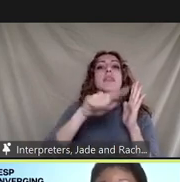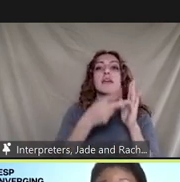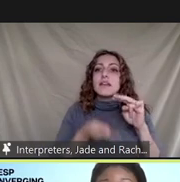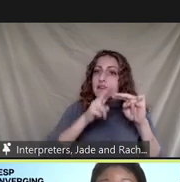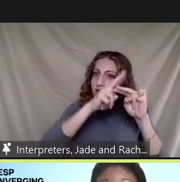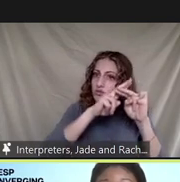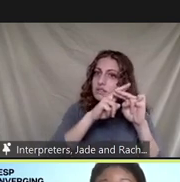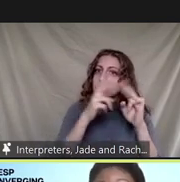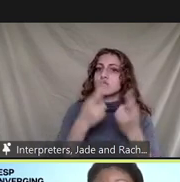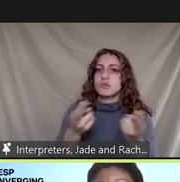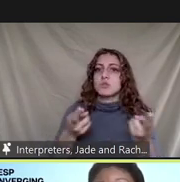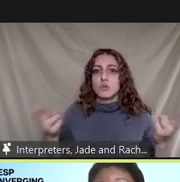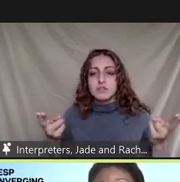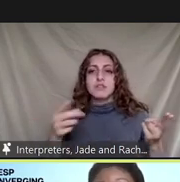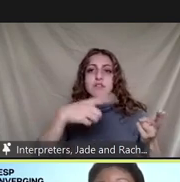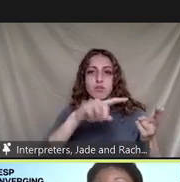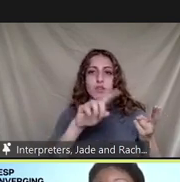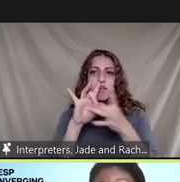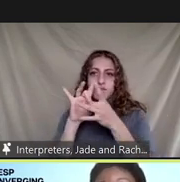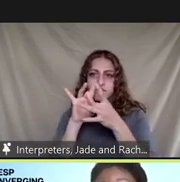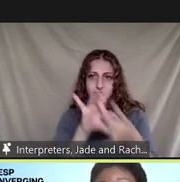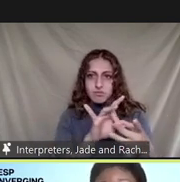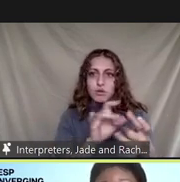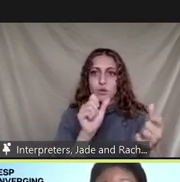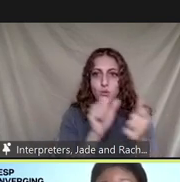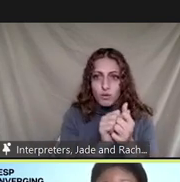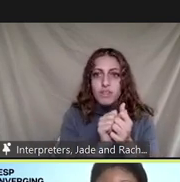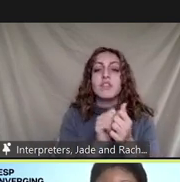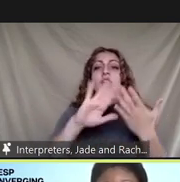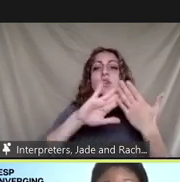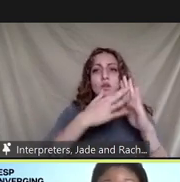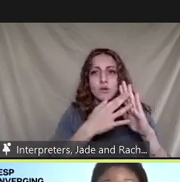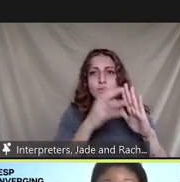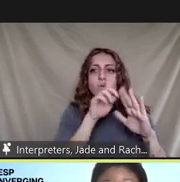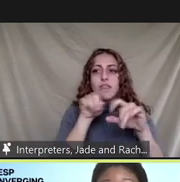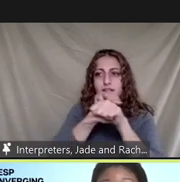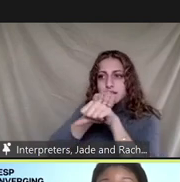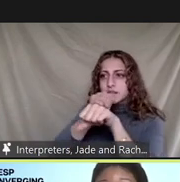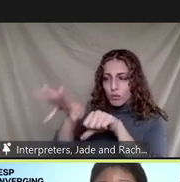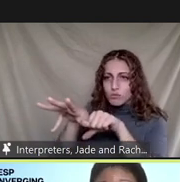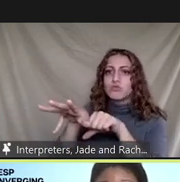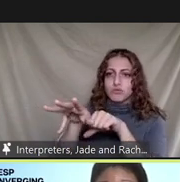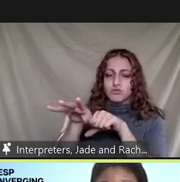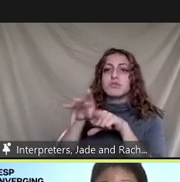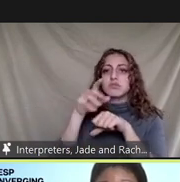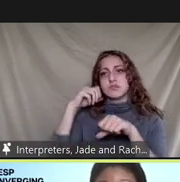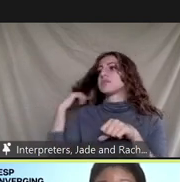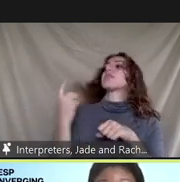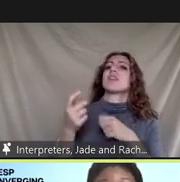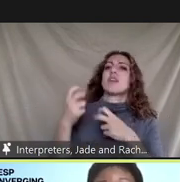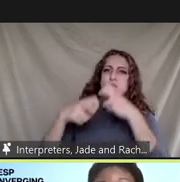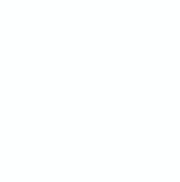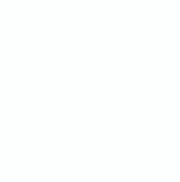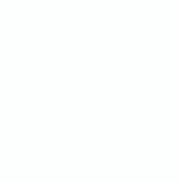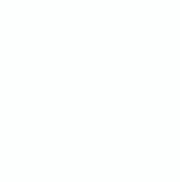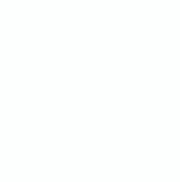to address community exposure disparities which are most often seen or most